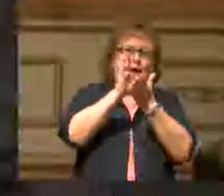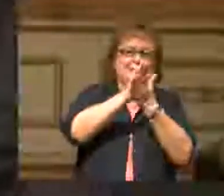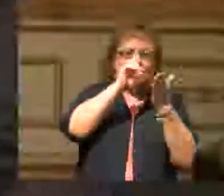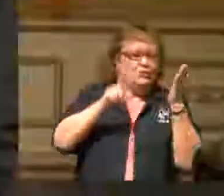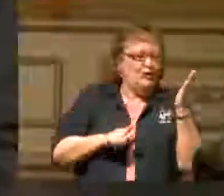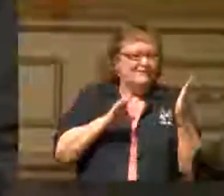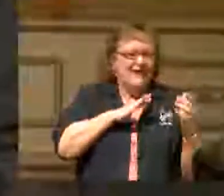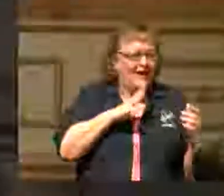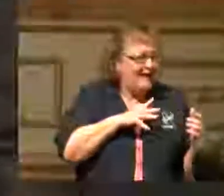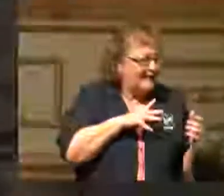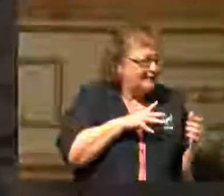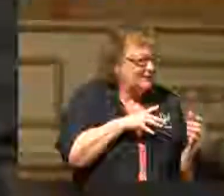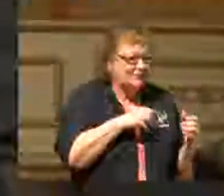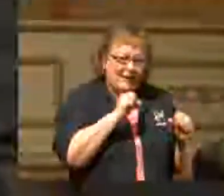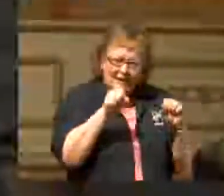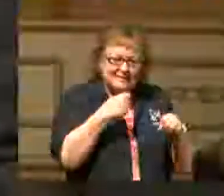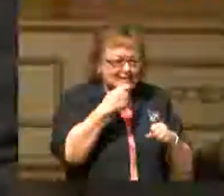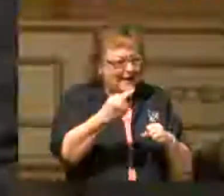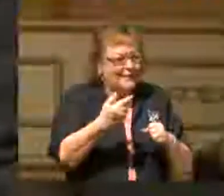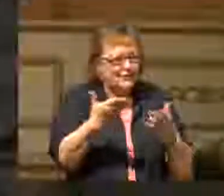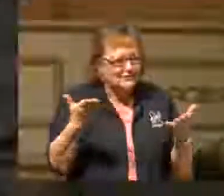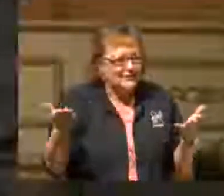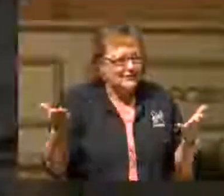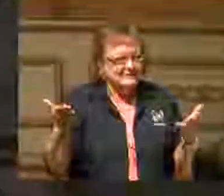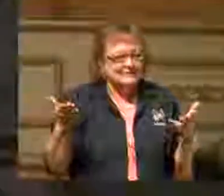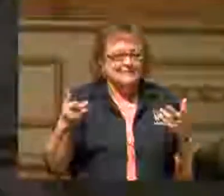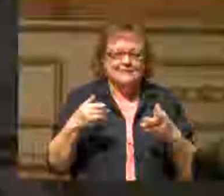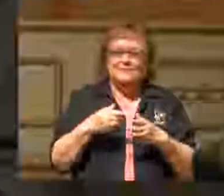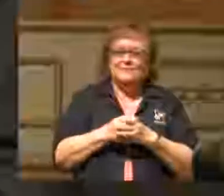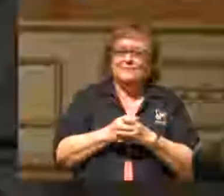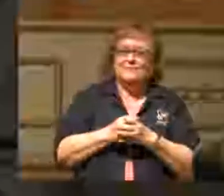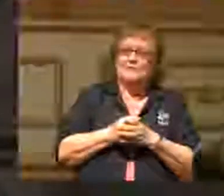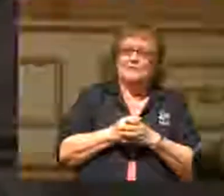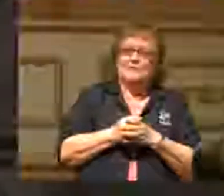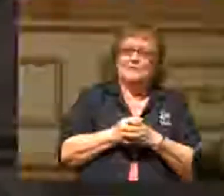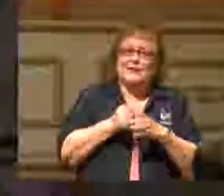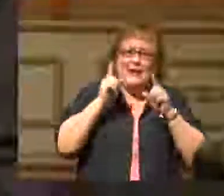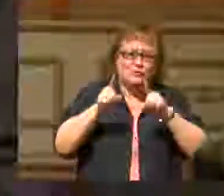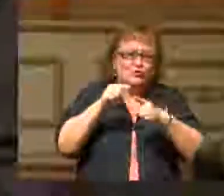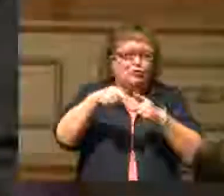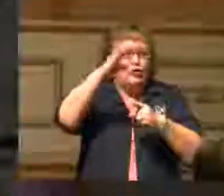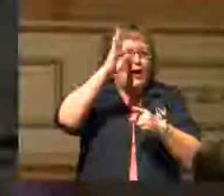That's all fine in response to God's holy Word.